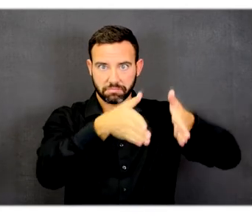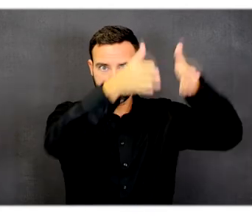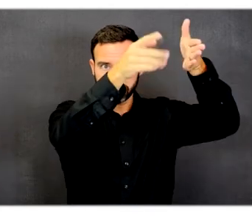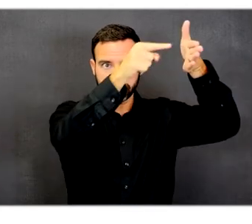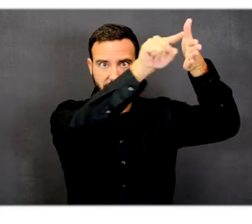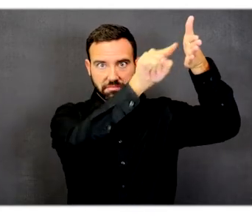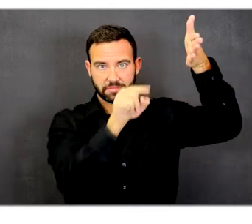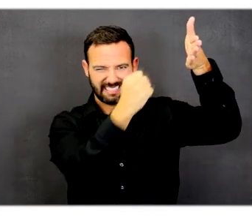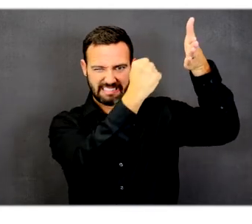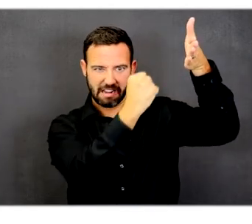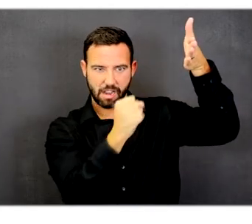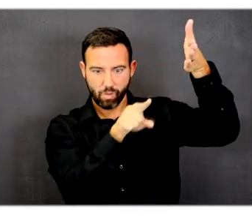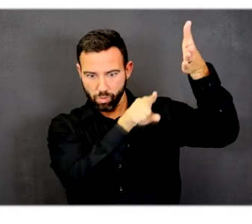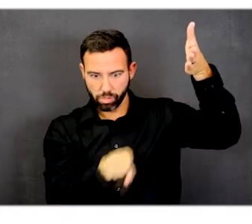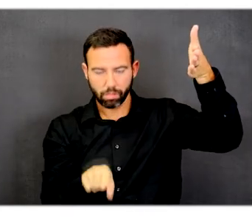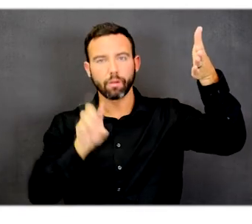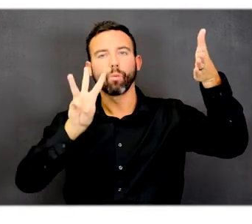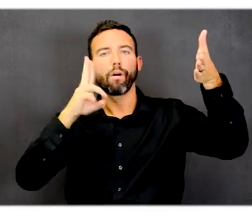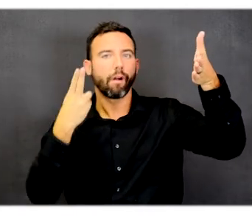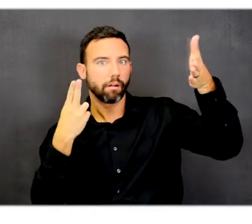warehouse and print shop facilities.